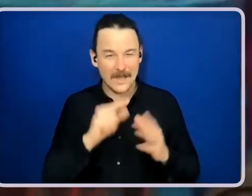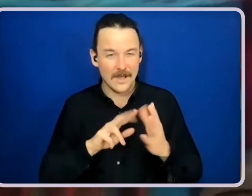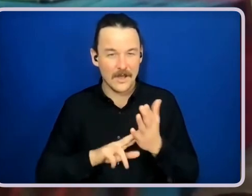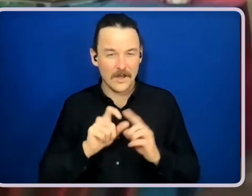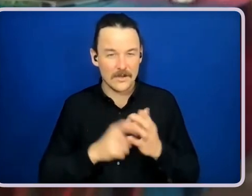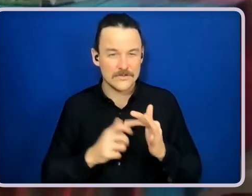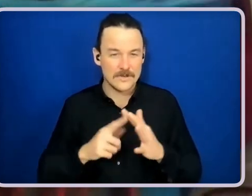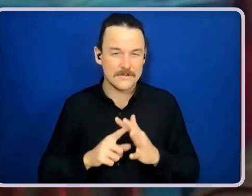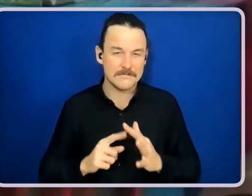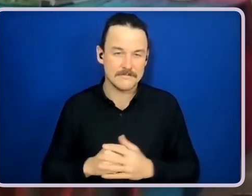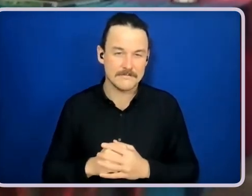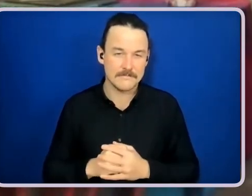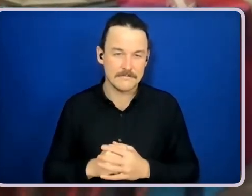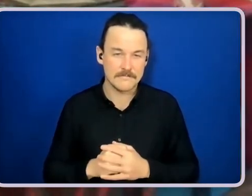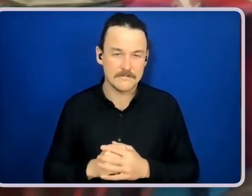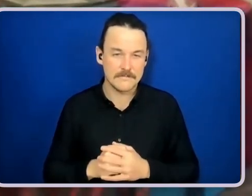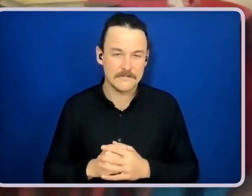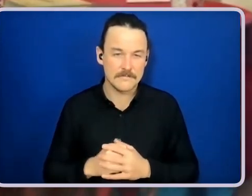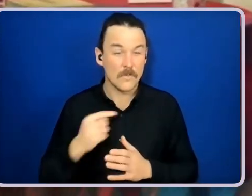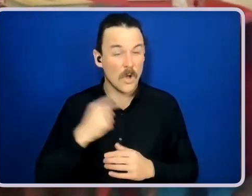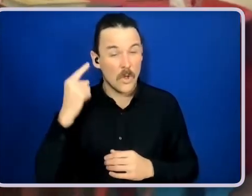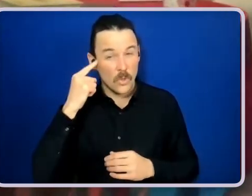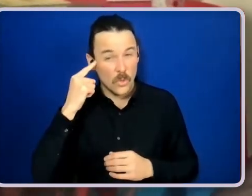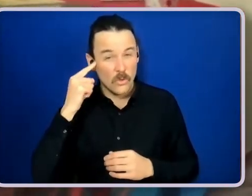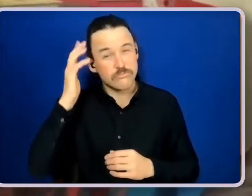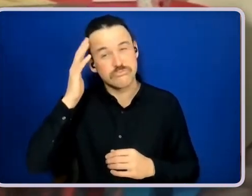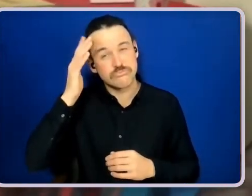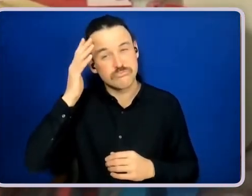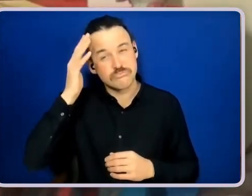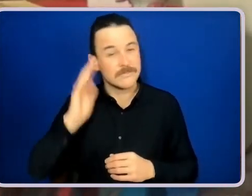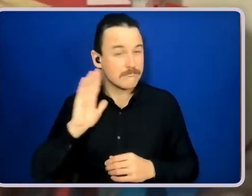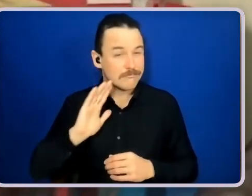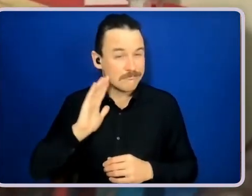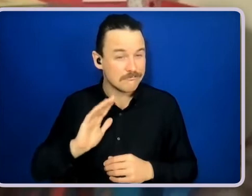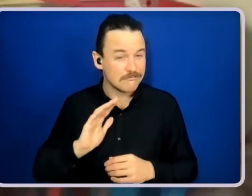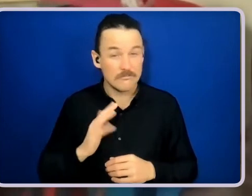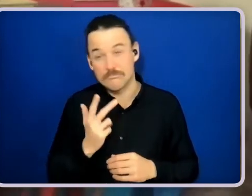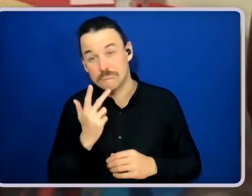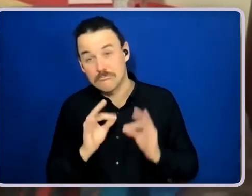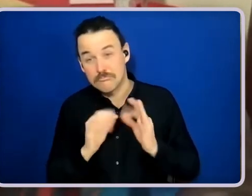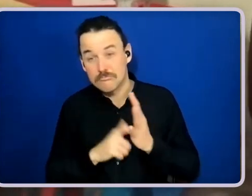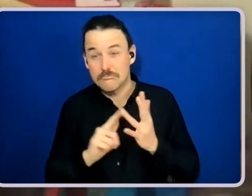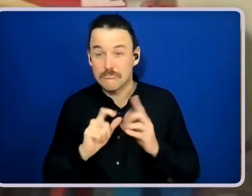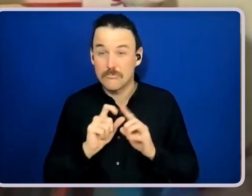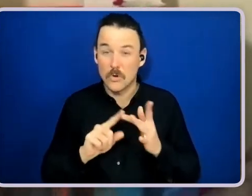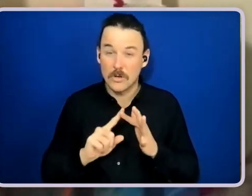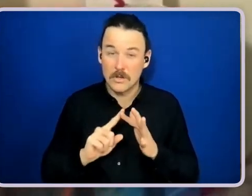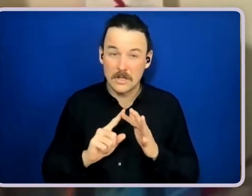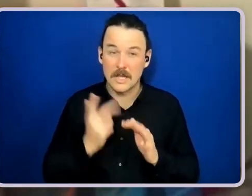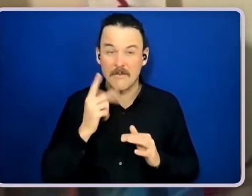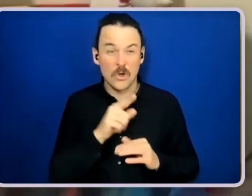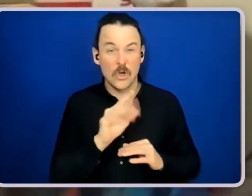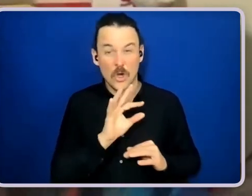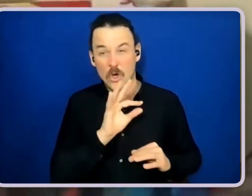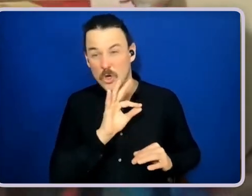I was thinking about this too Brodie, if, if you weren't so focused on the city, but